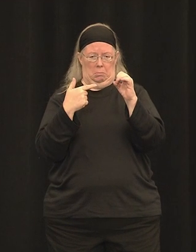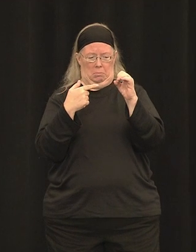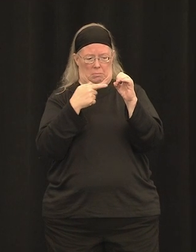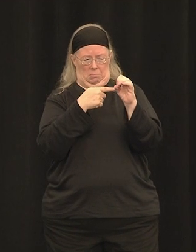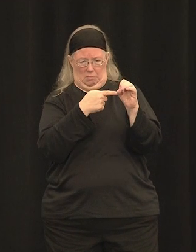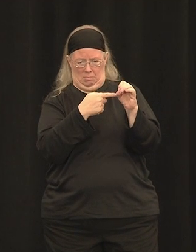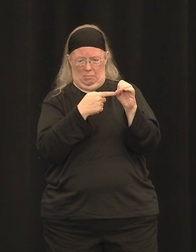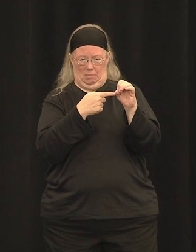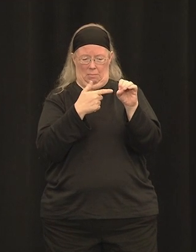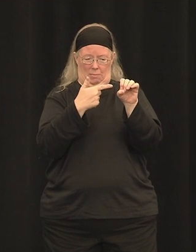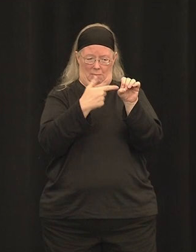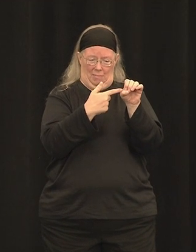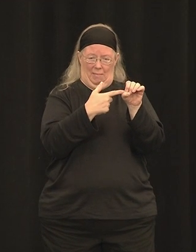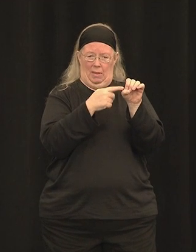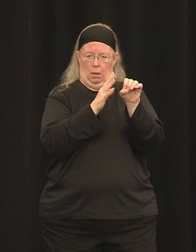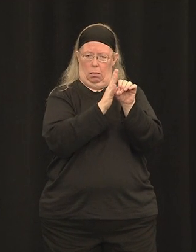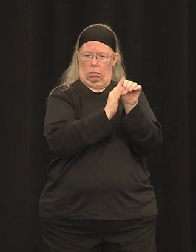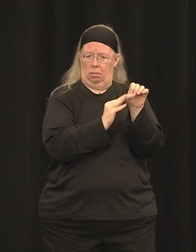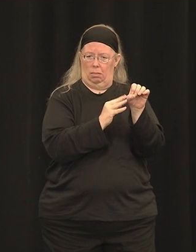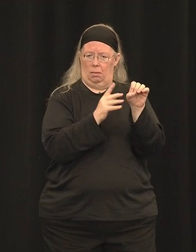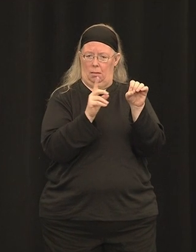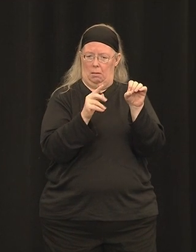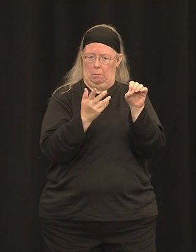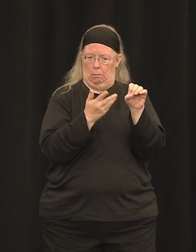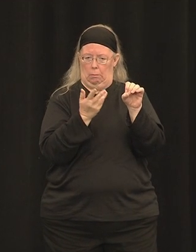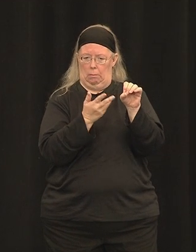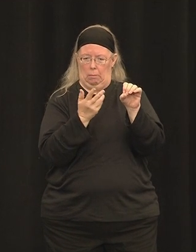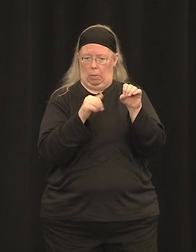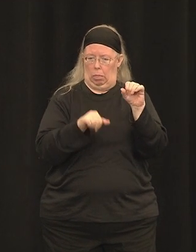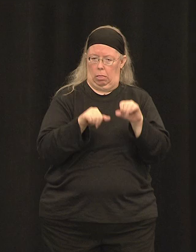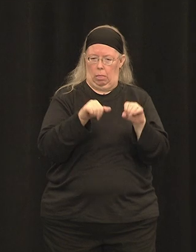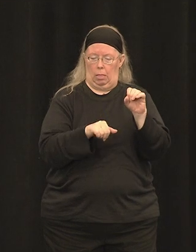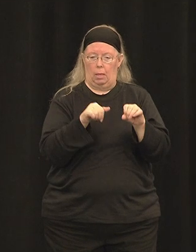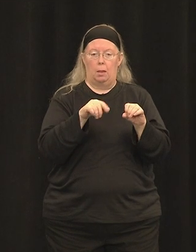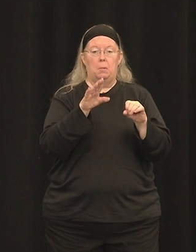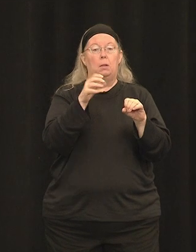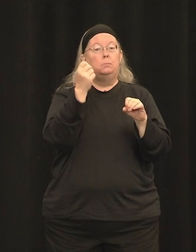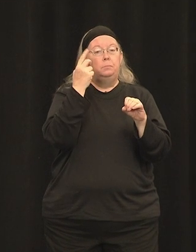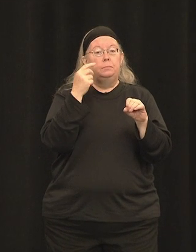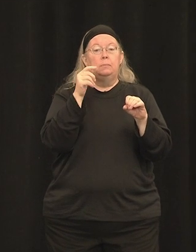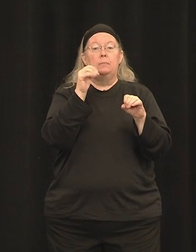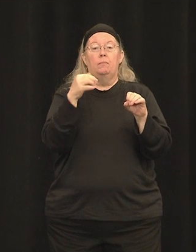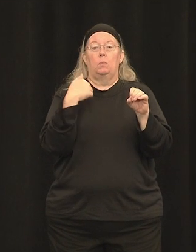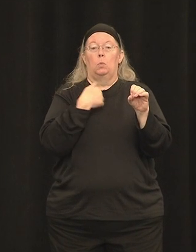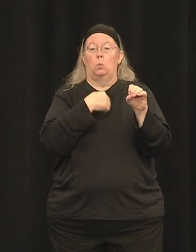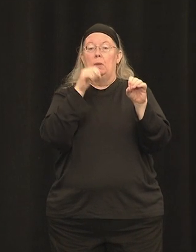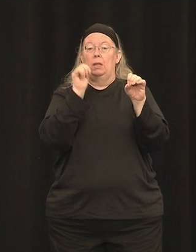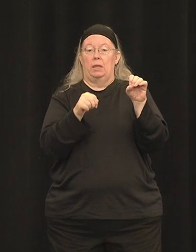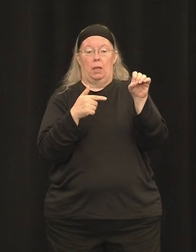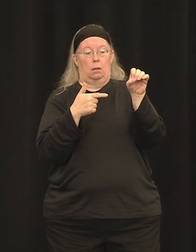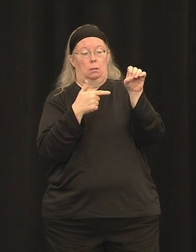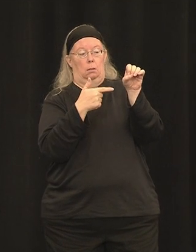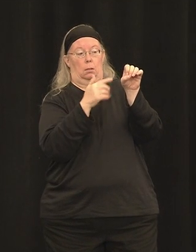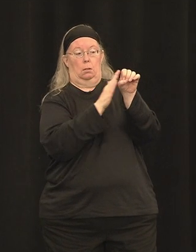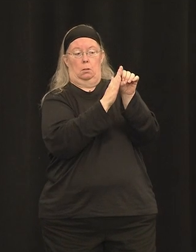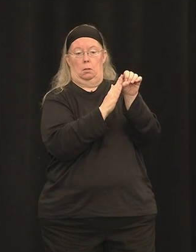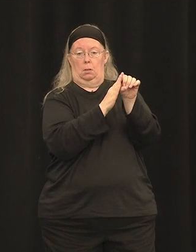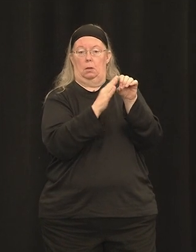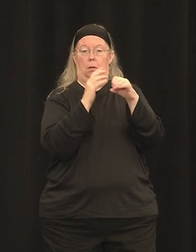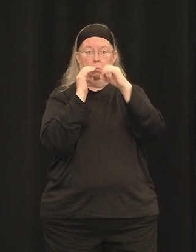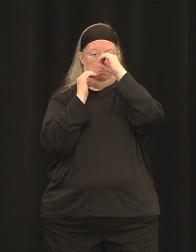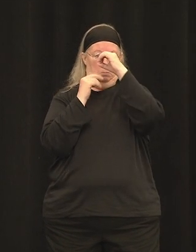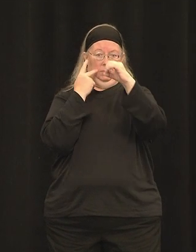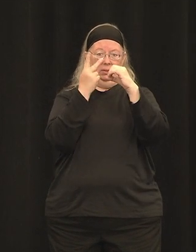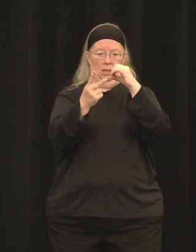of photoreceptors. So if we have a vector that we can place outside that precious region, but yet it will still deliver a healthy copy of